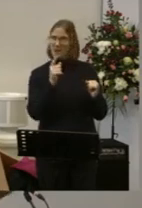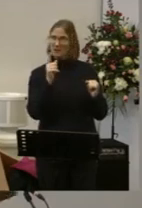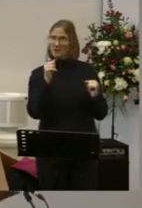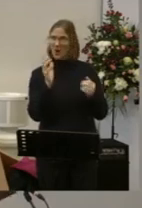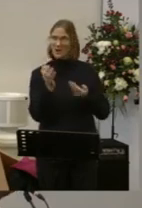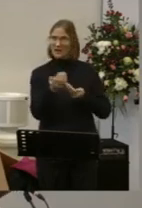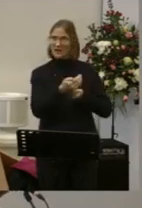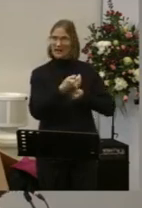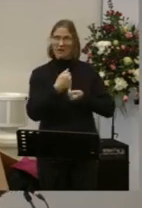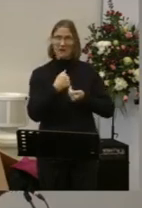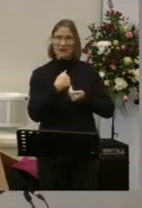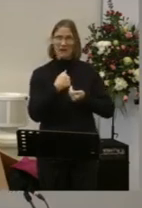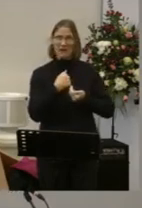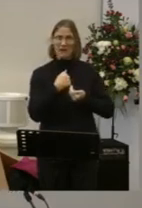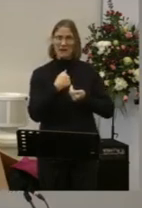Do you ever have days like that?